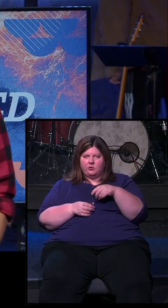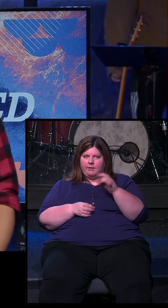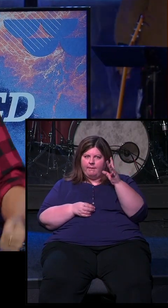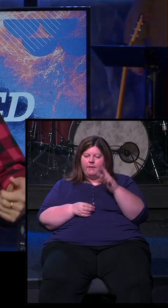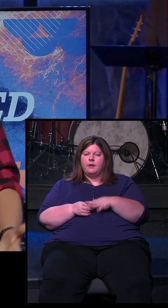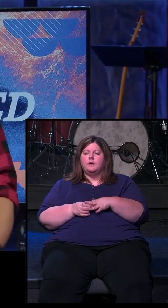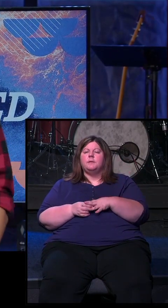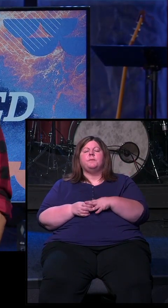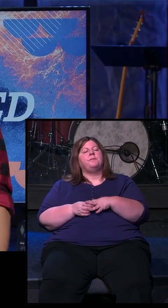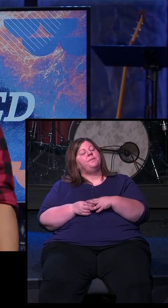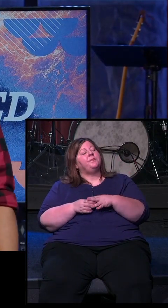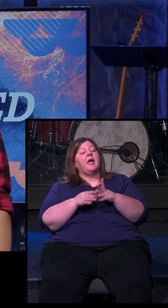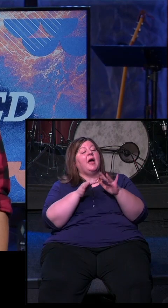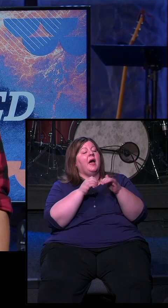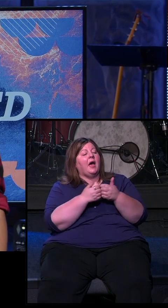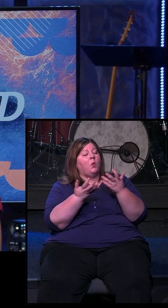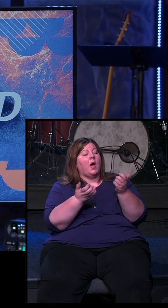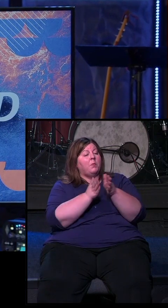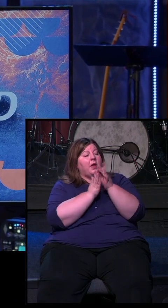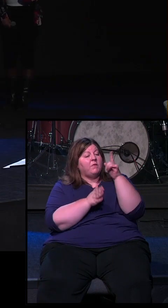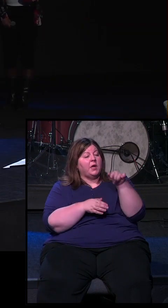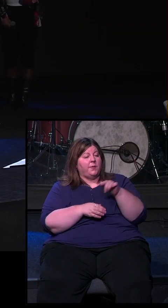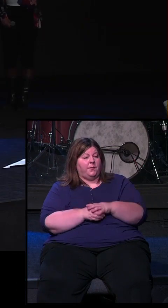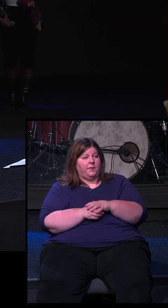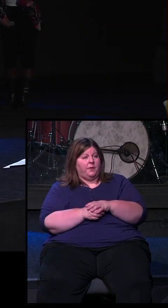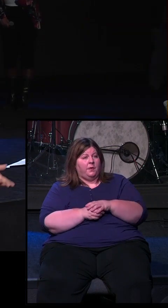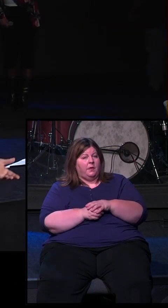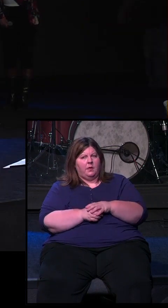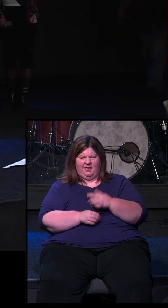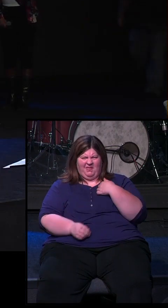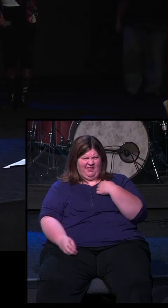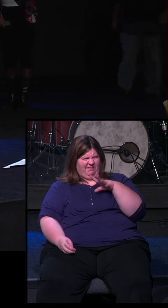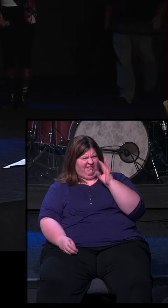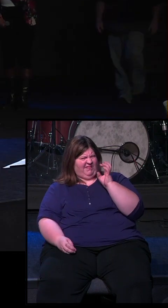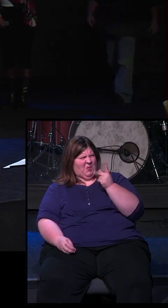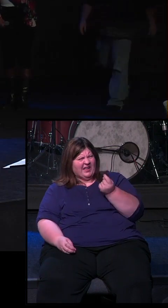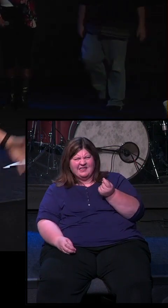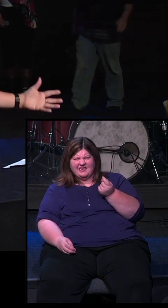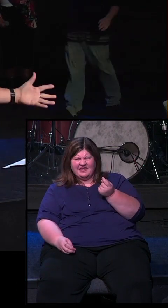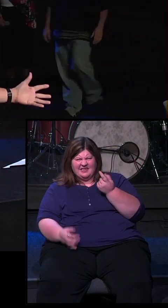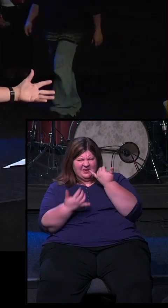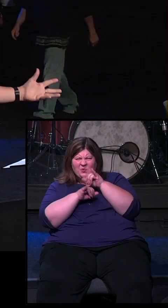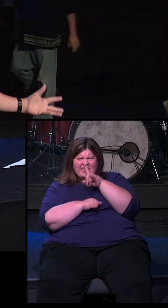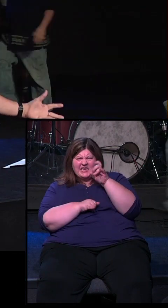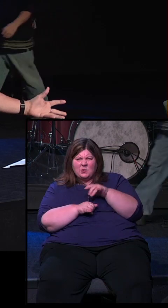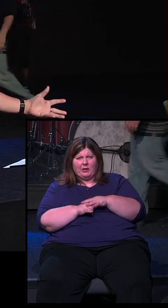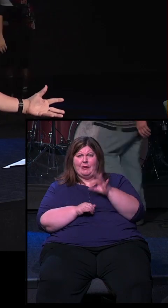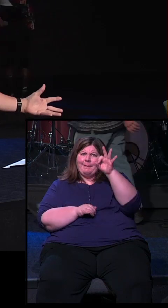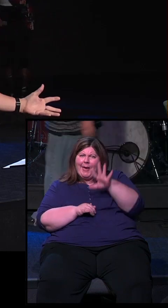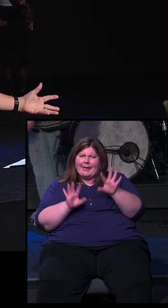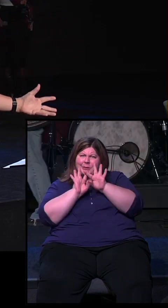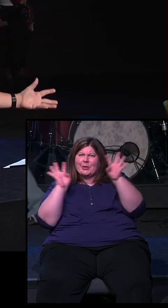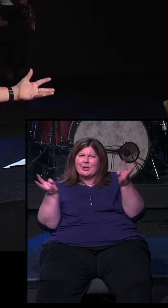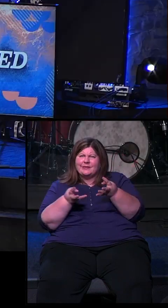He said, how would you like us to pray for you? Just to me, it's just like, really? We're in a room full of pastors.